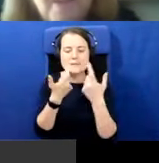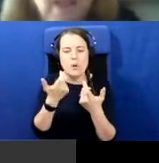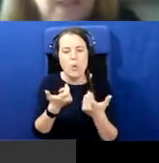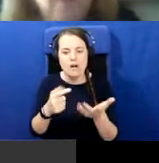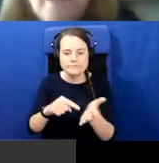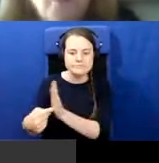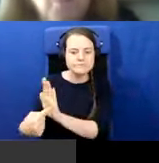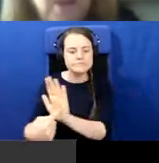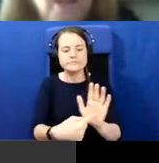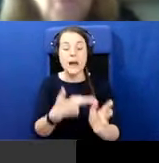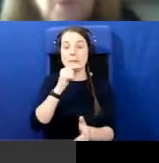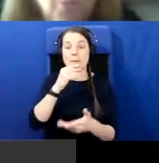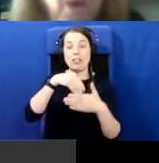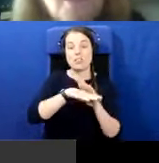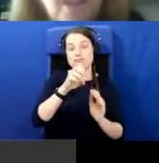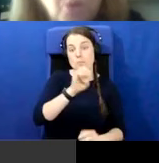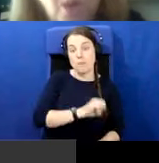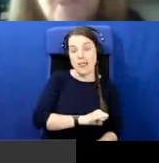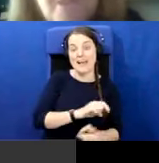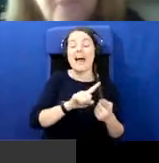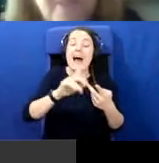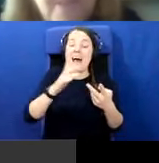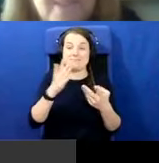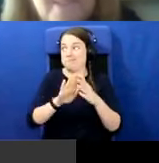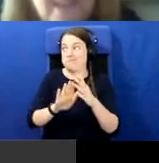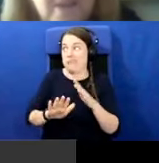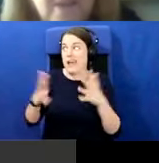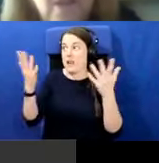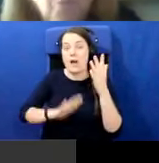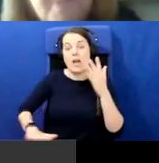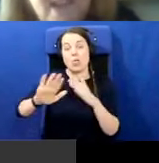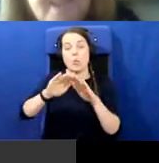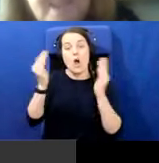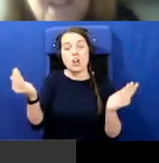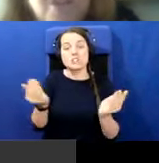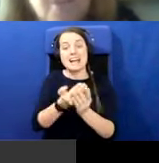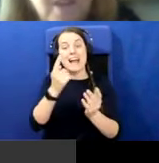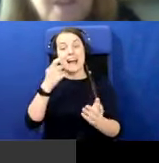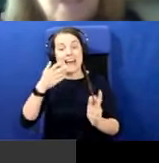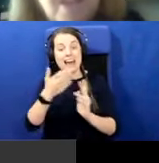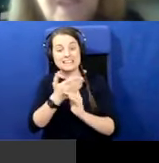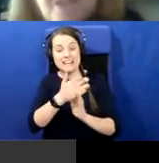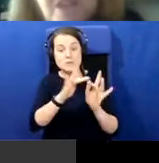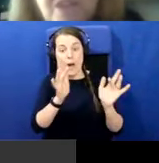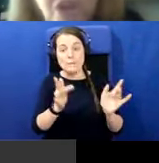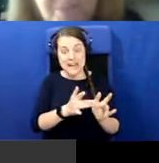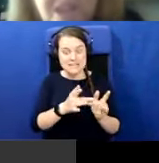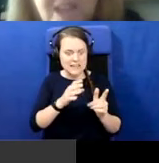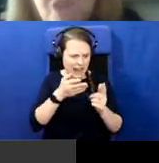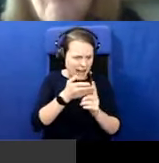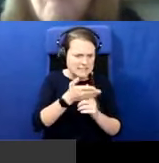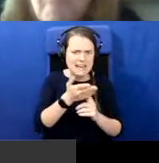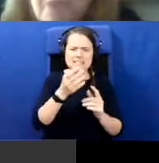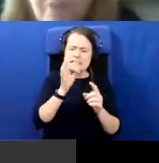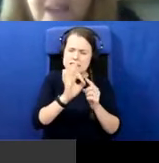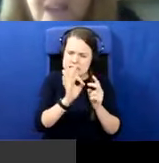Republic, and in fact, anywhere, anywhere in the world can go onto the various, uh, websites and get into very detailed documentation,